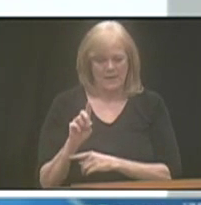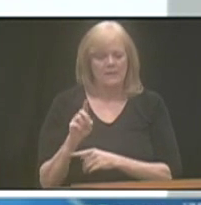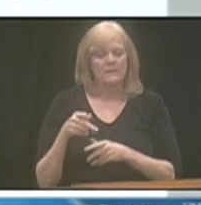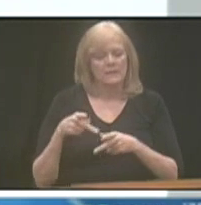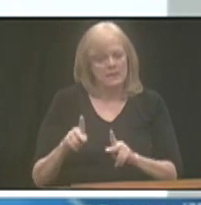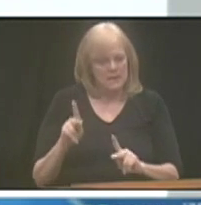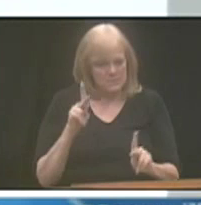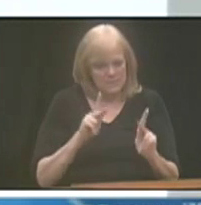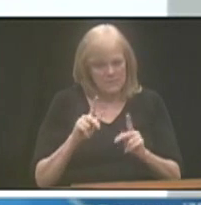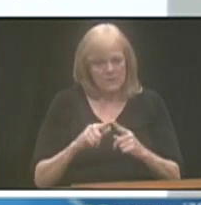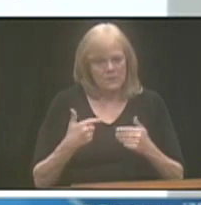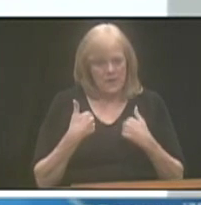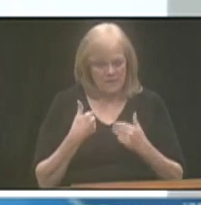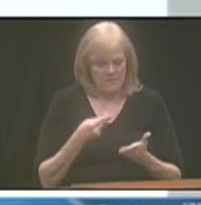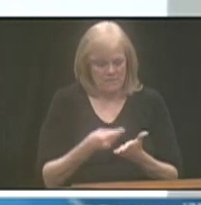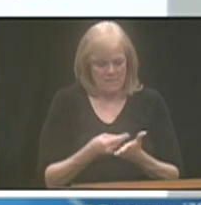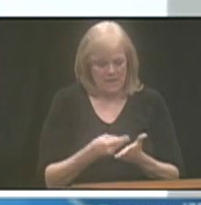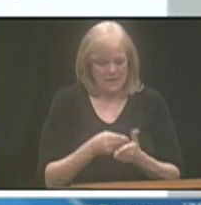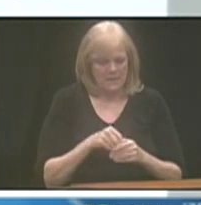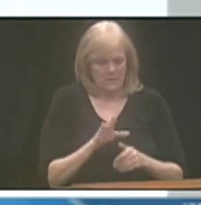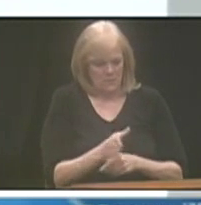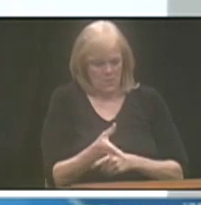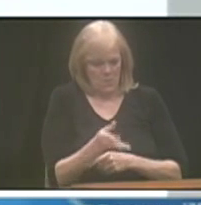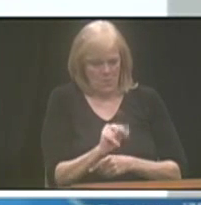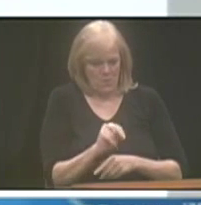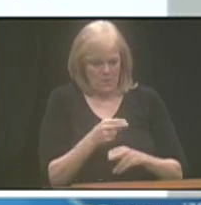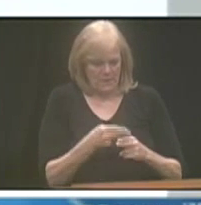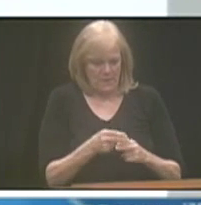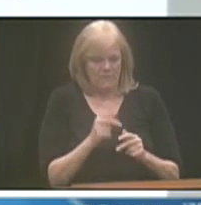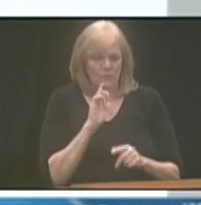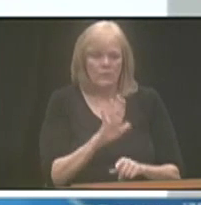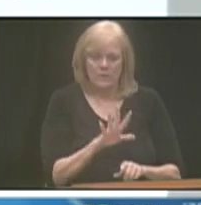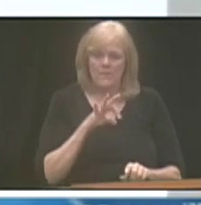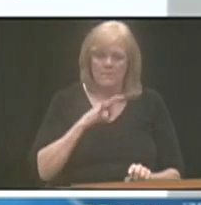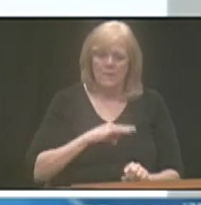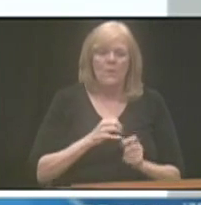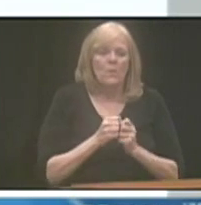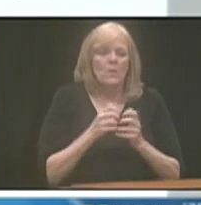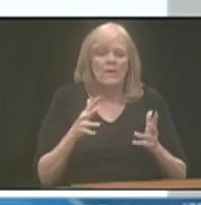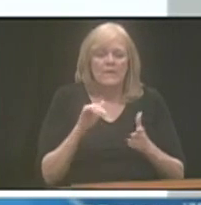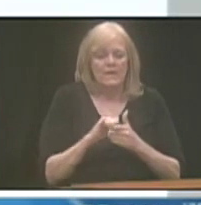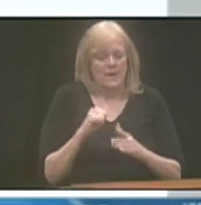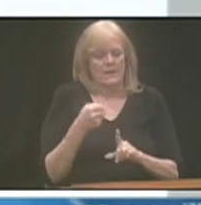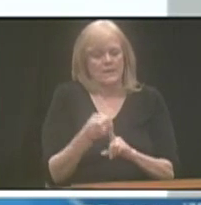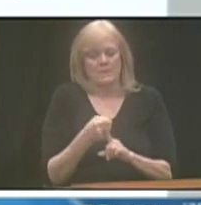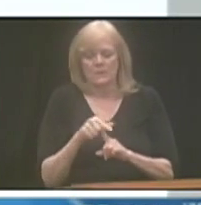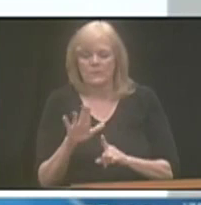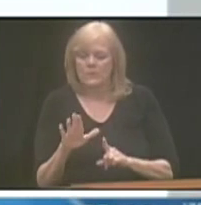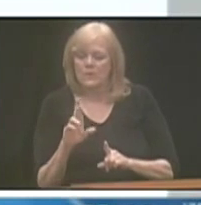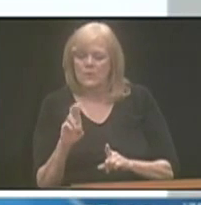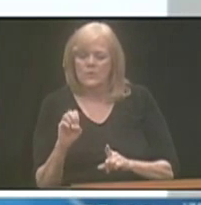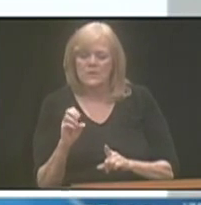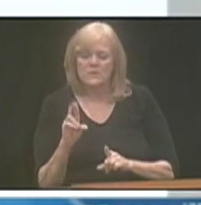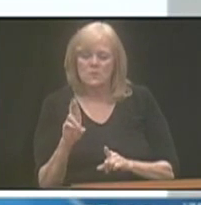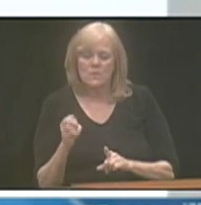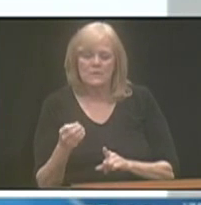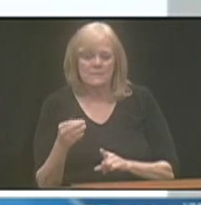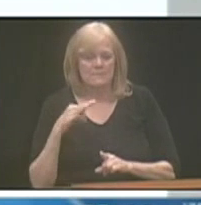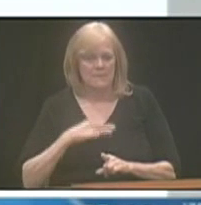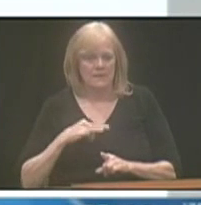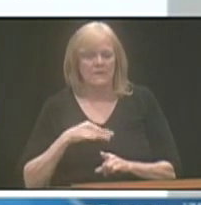folks to have money in their own name for their benefit without that impact to their resource benefits.